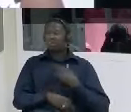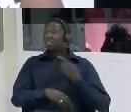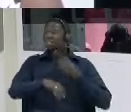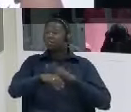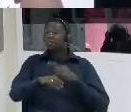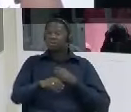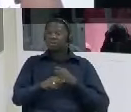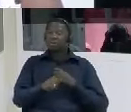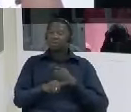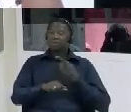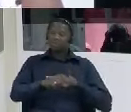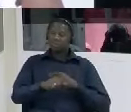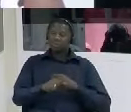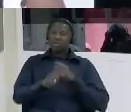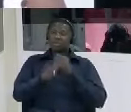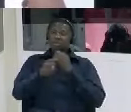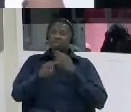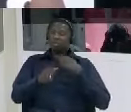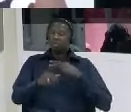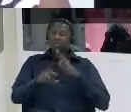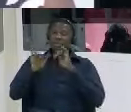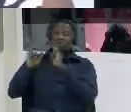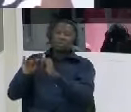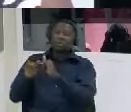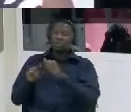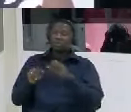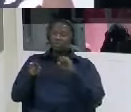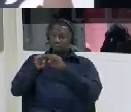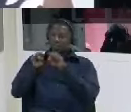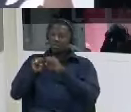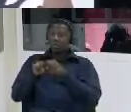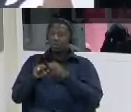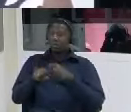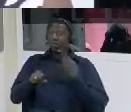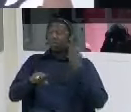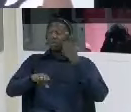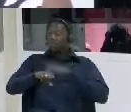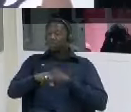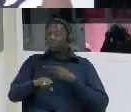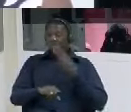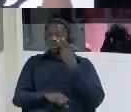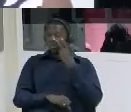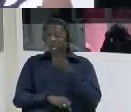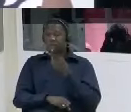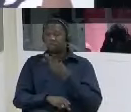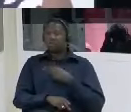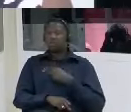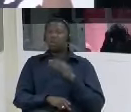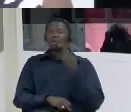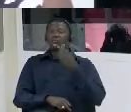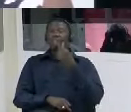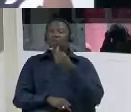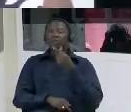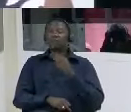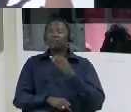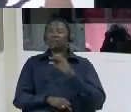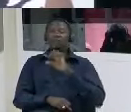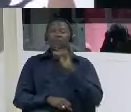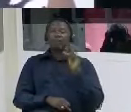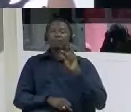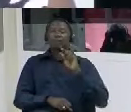Senegal I did saw him once in chess so he managed to escape yes